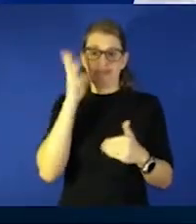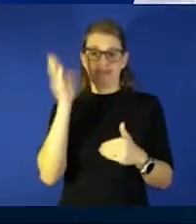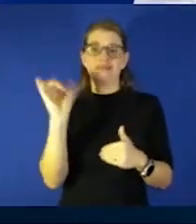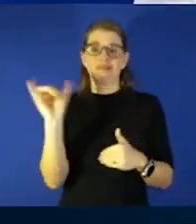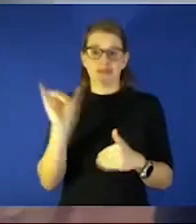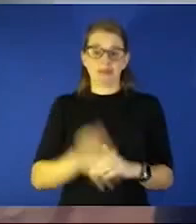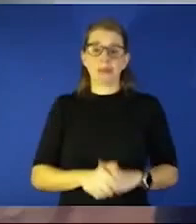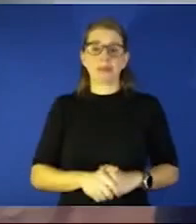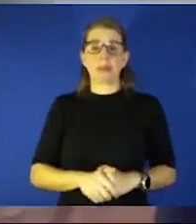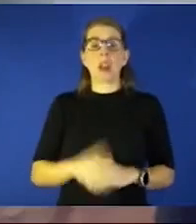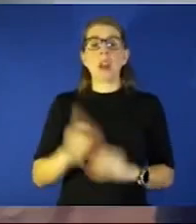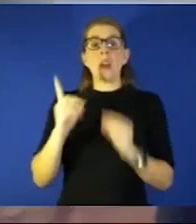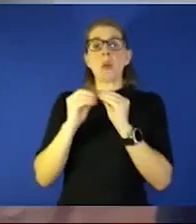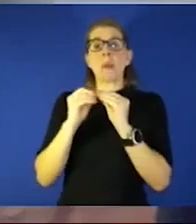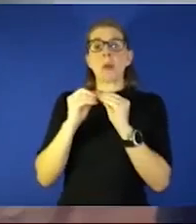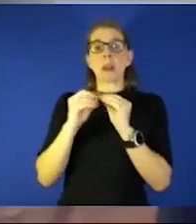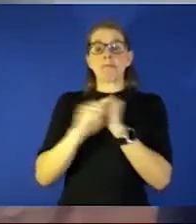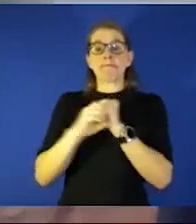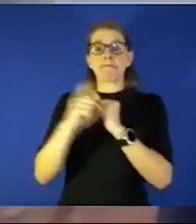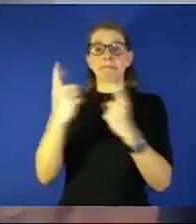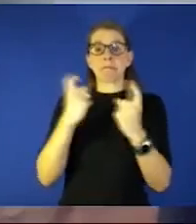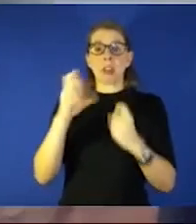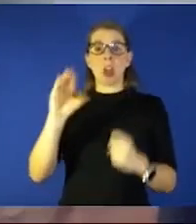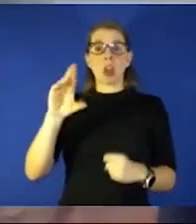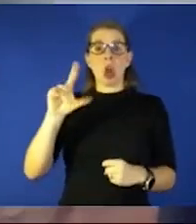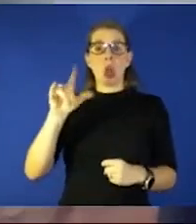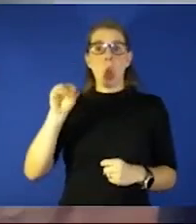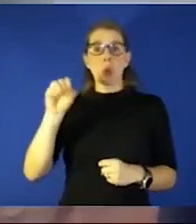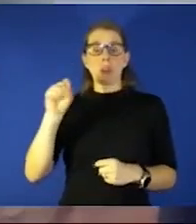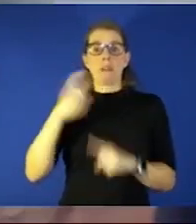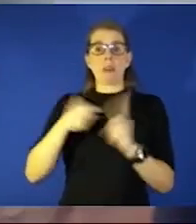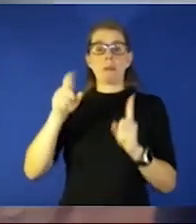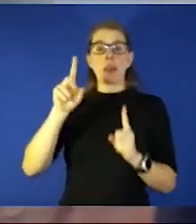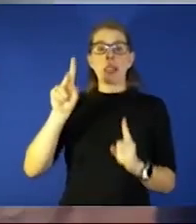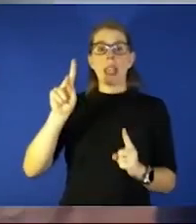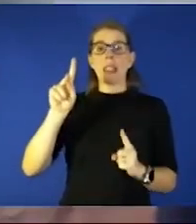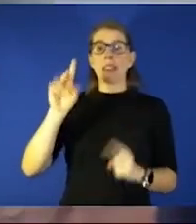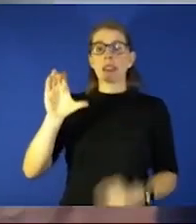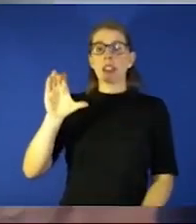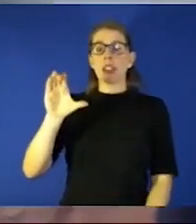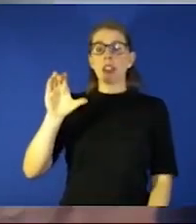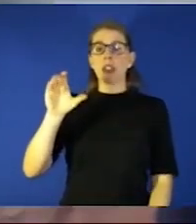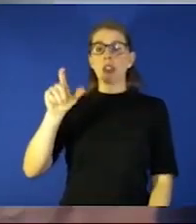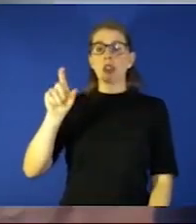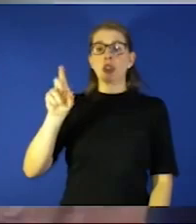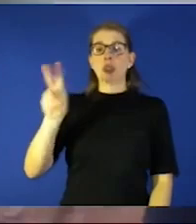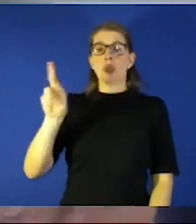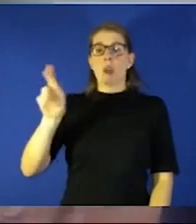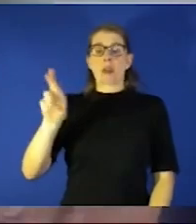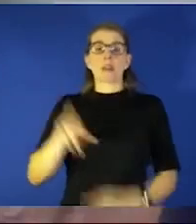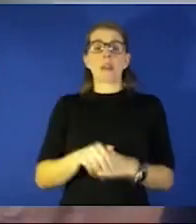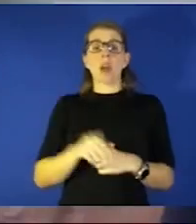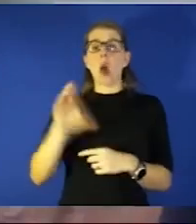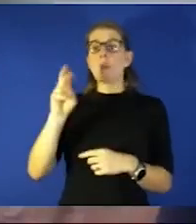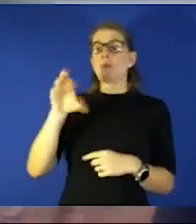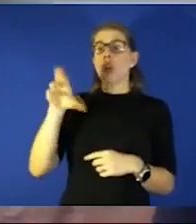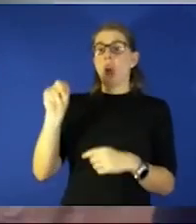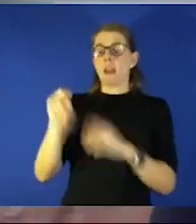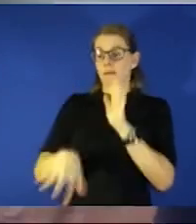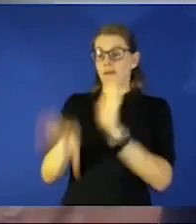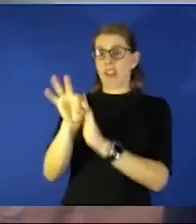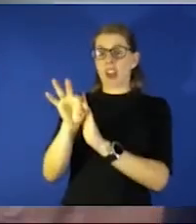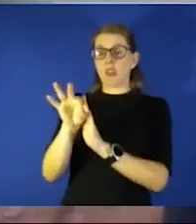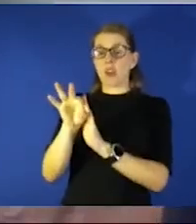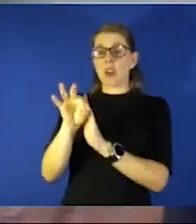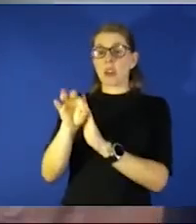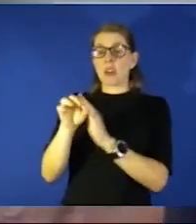question from the media Carlos with KCUR is asking I read reports where Omicron has been detected in wastewater can